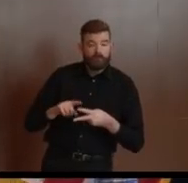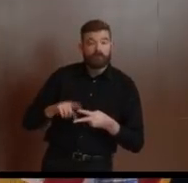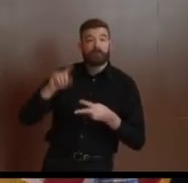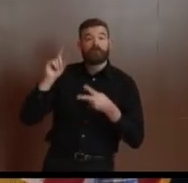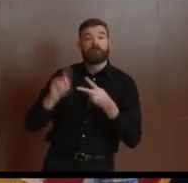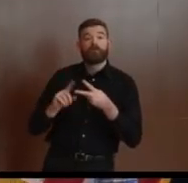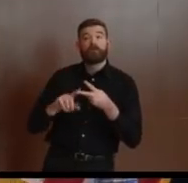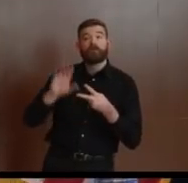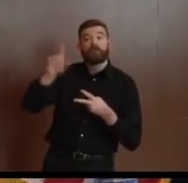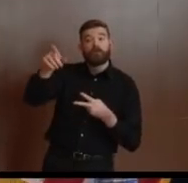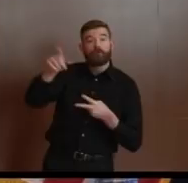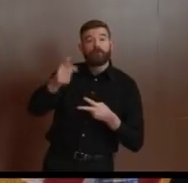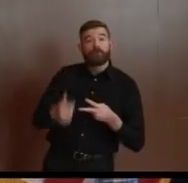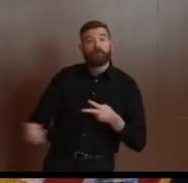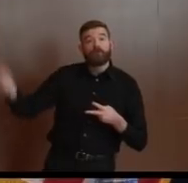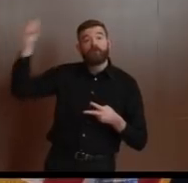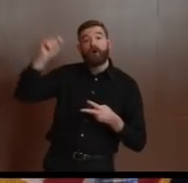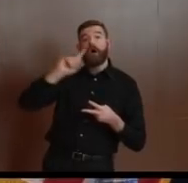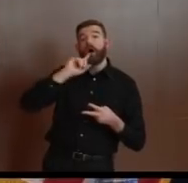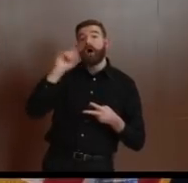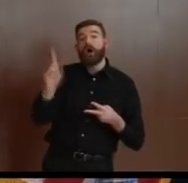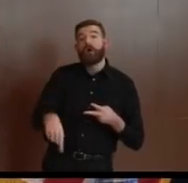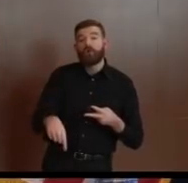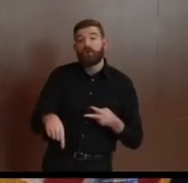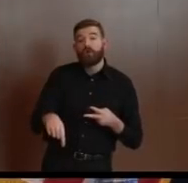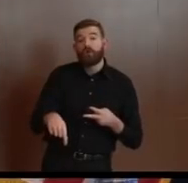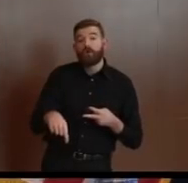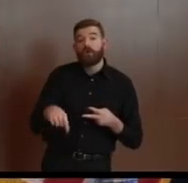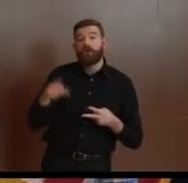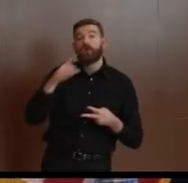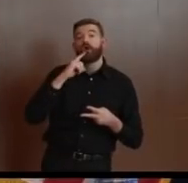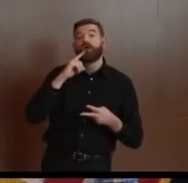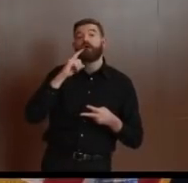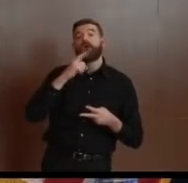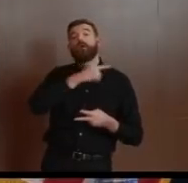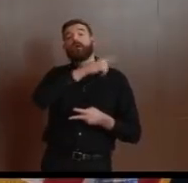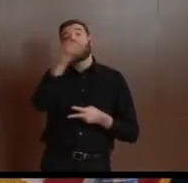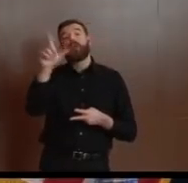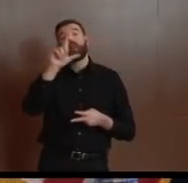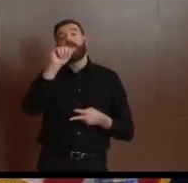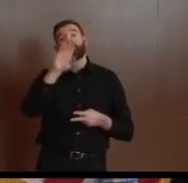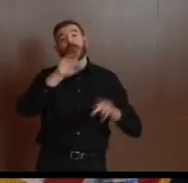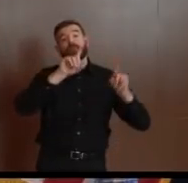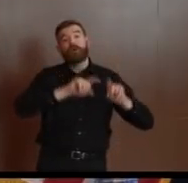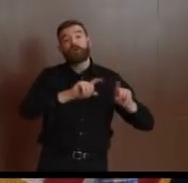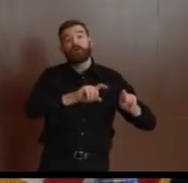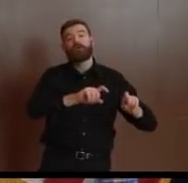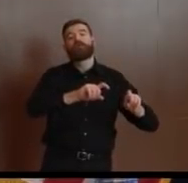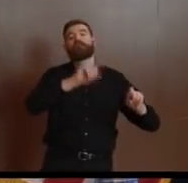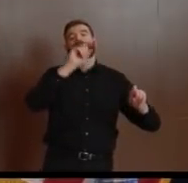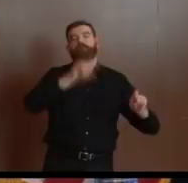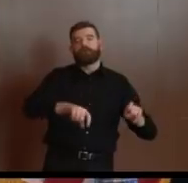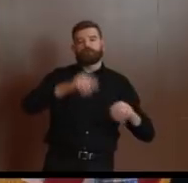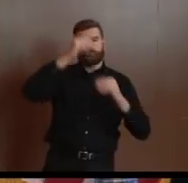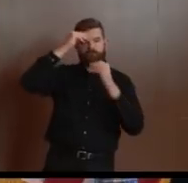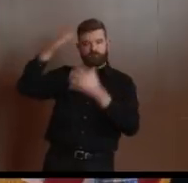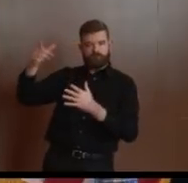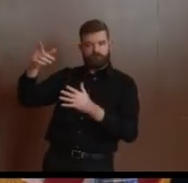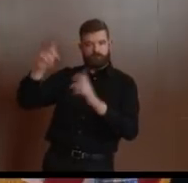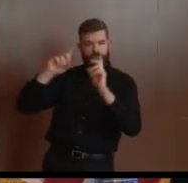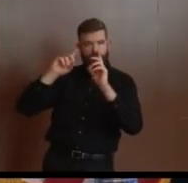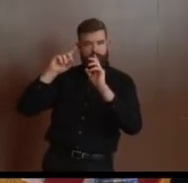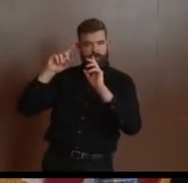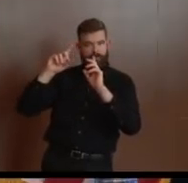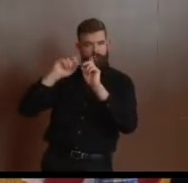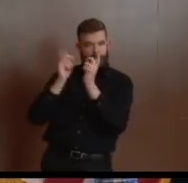report their figures to the state. It was my understanding that they were doing that all along. So, what was the need